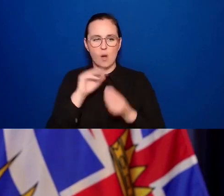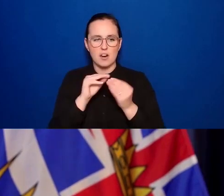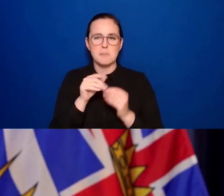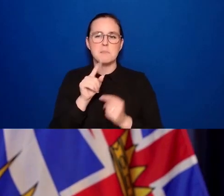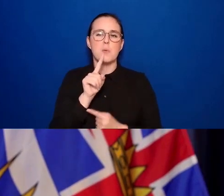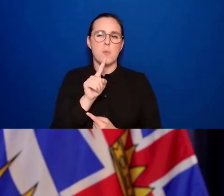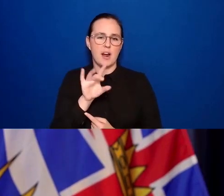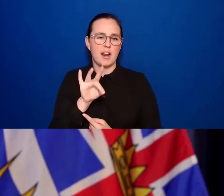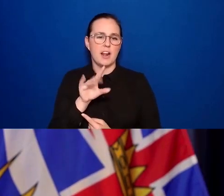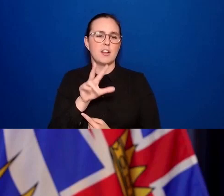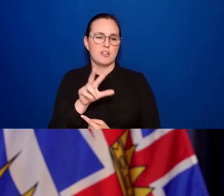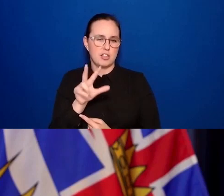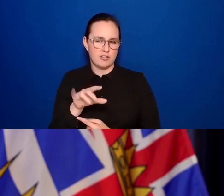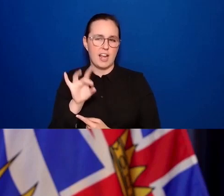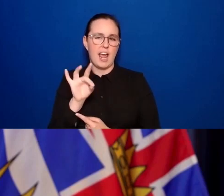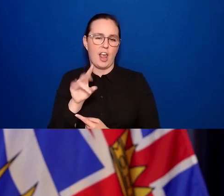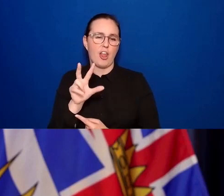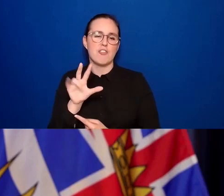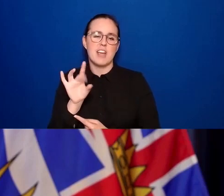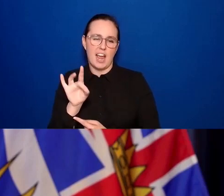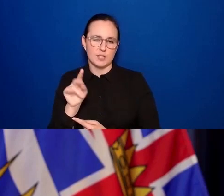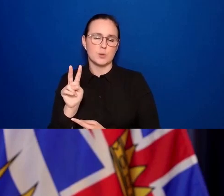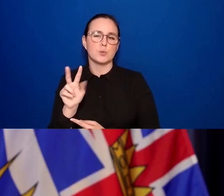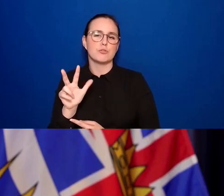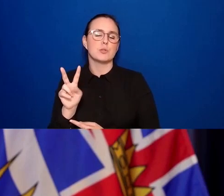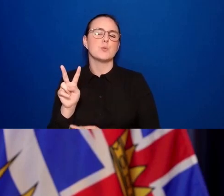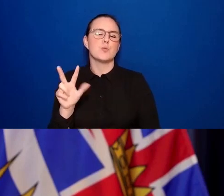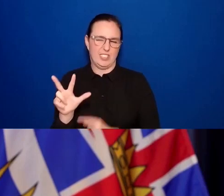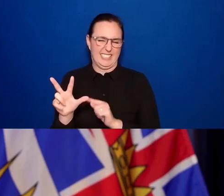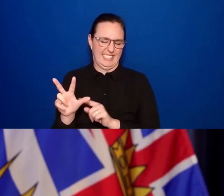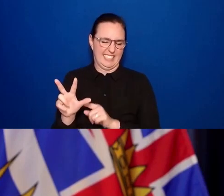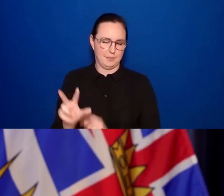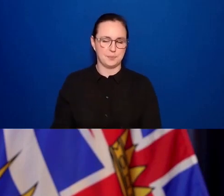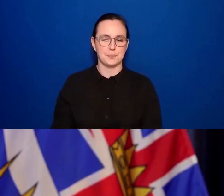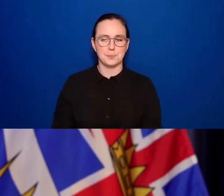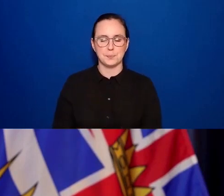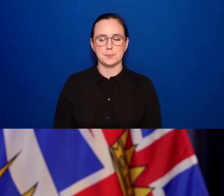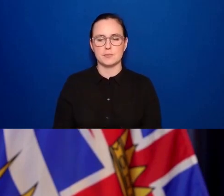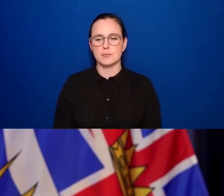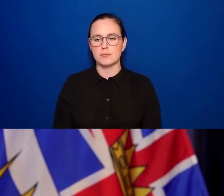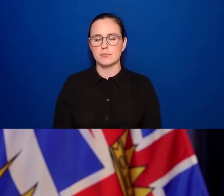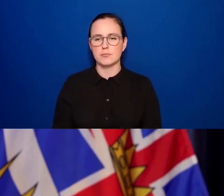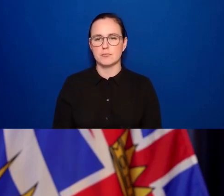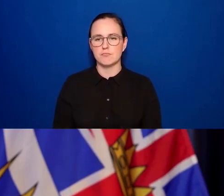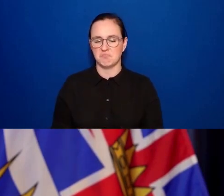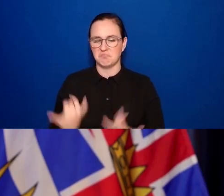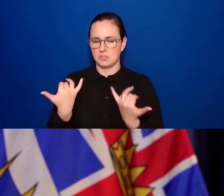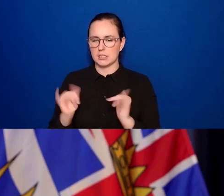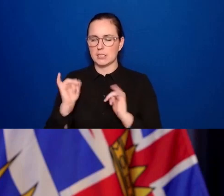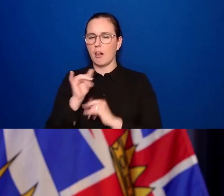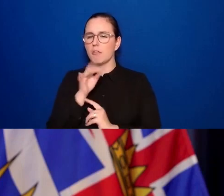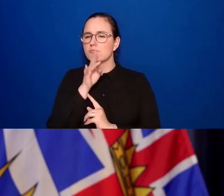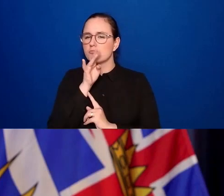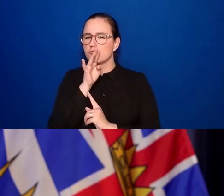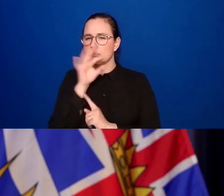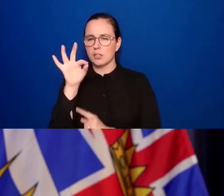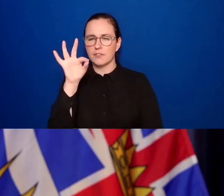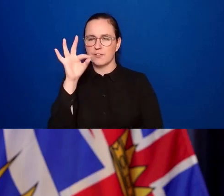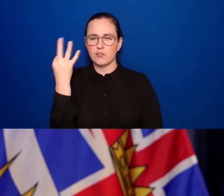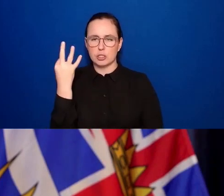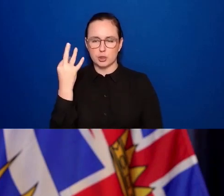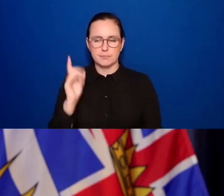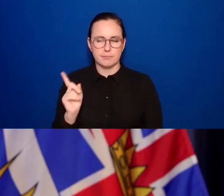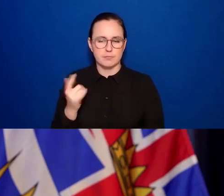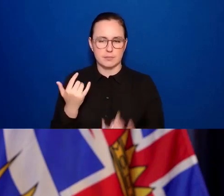services and support in more than 200 languages. There think it's 130 130 languages. Also,